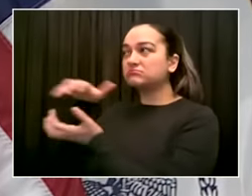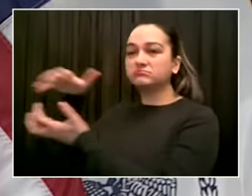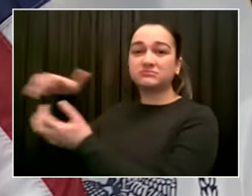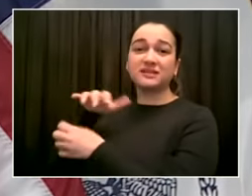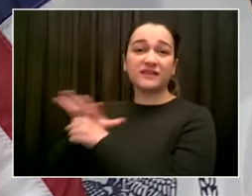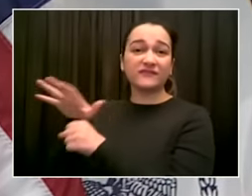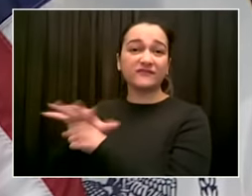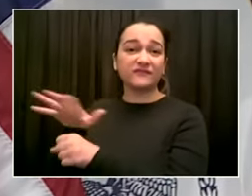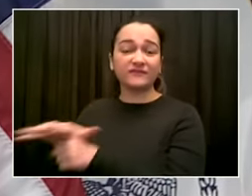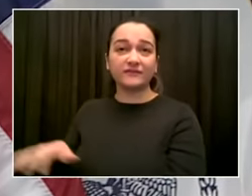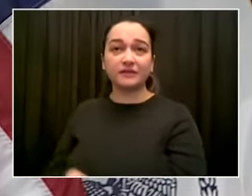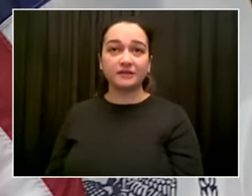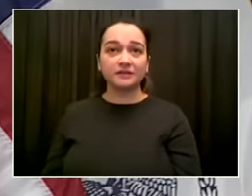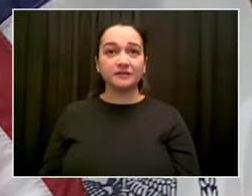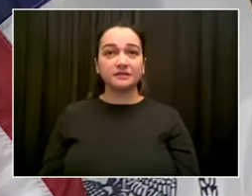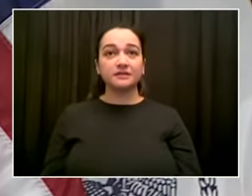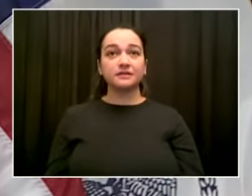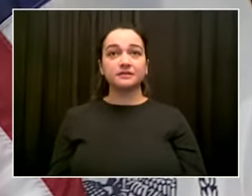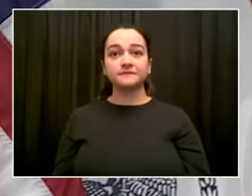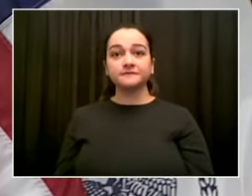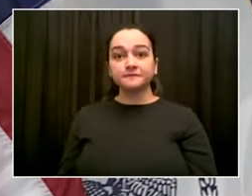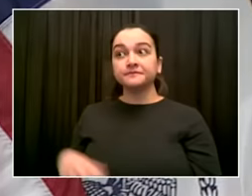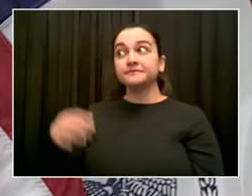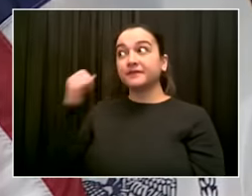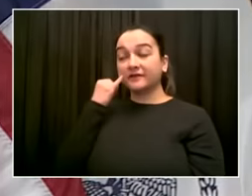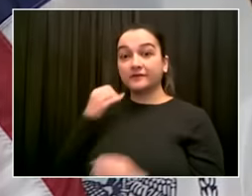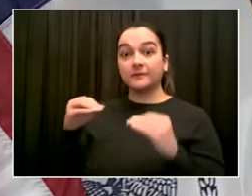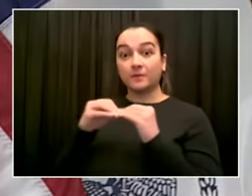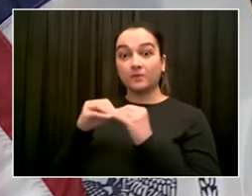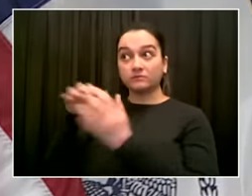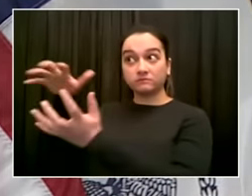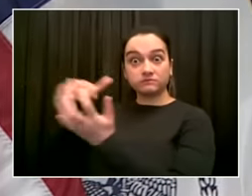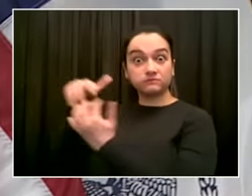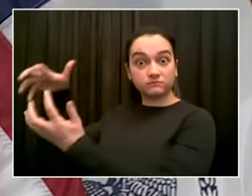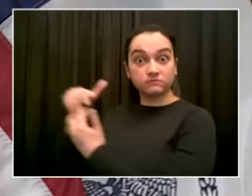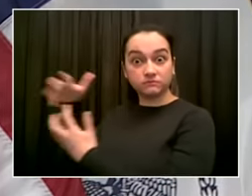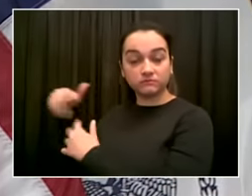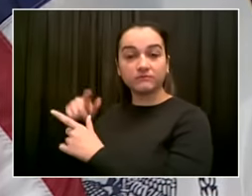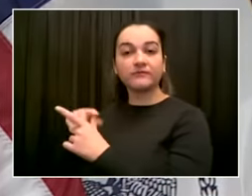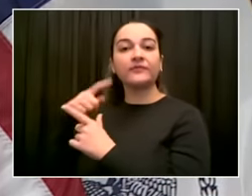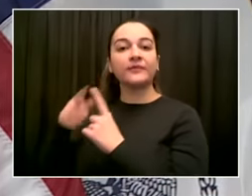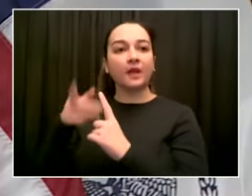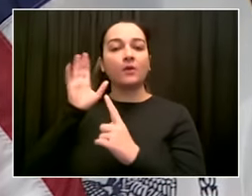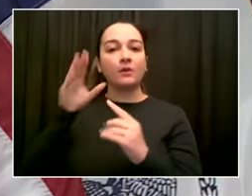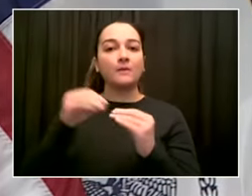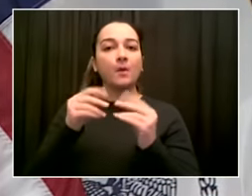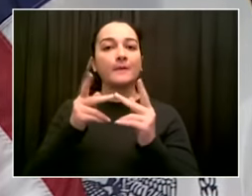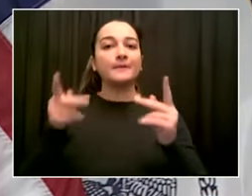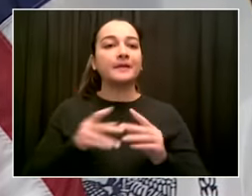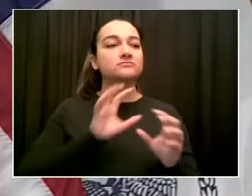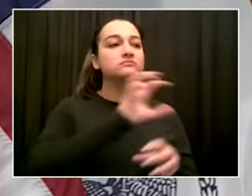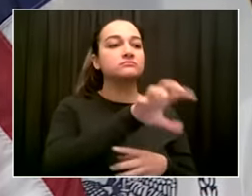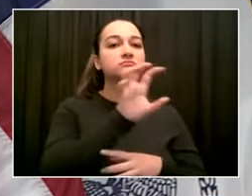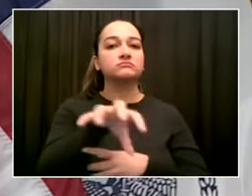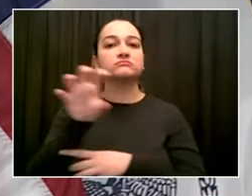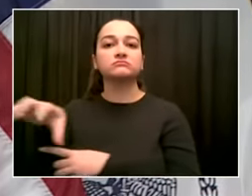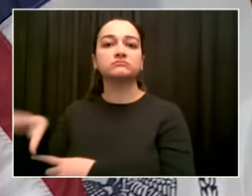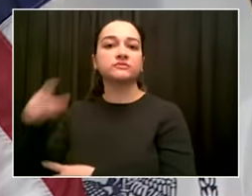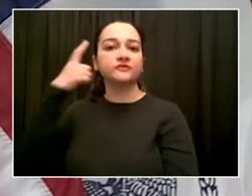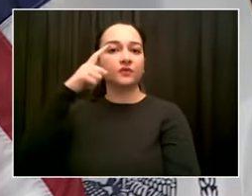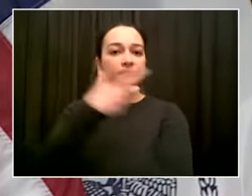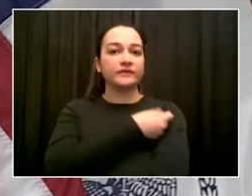capacity. And I think demand will keep increasing as people get more and more comfortable.